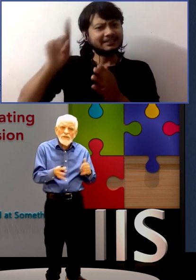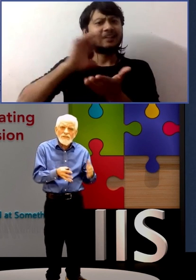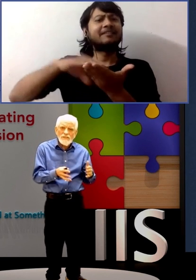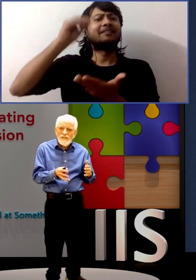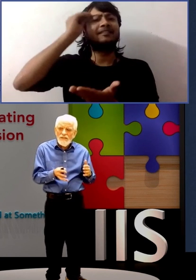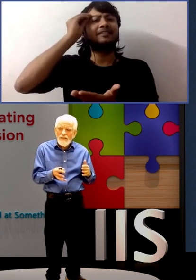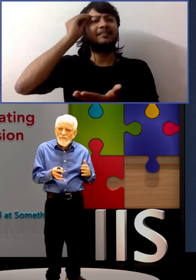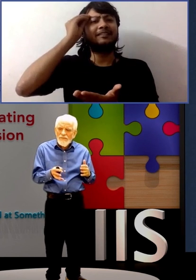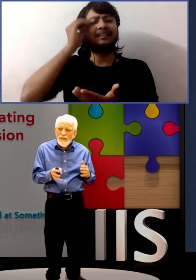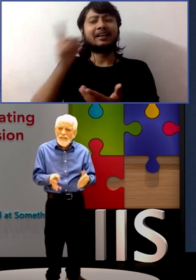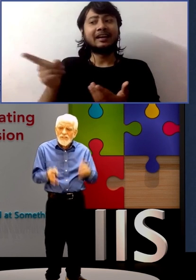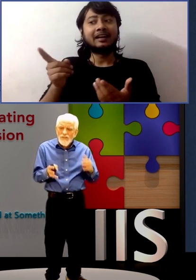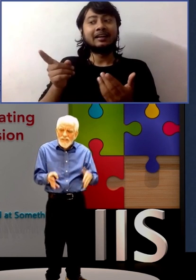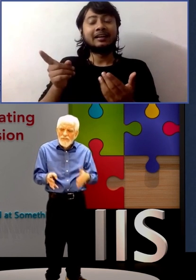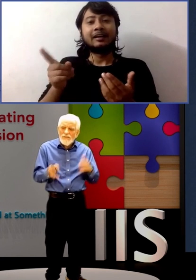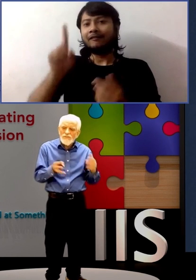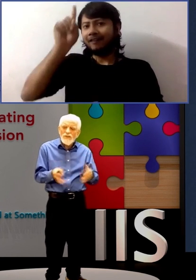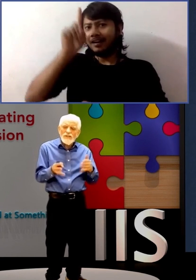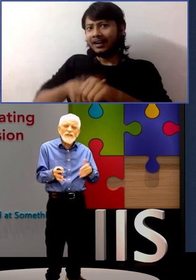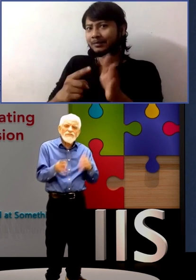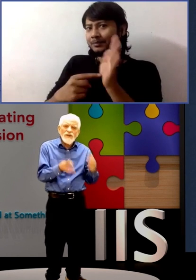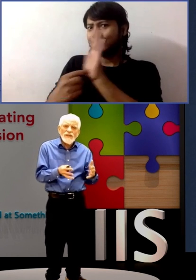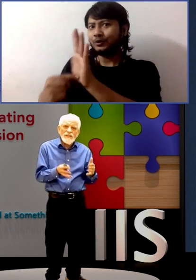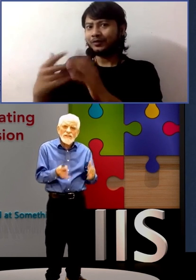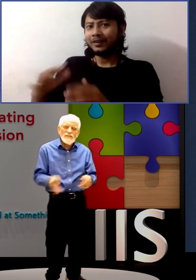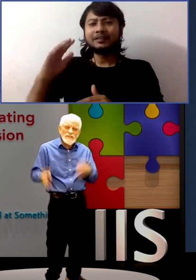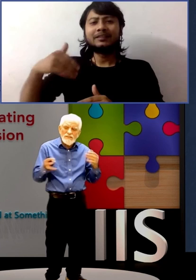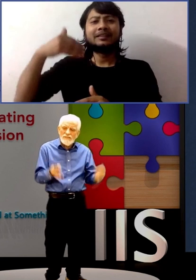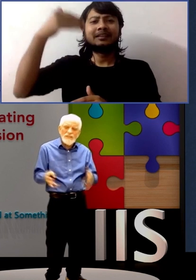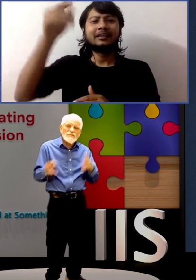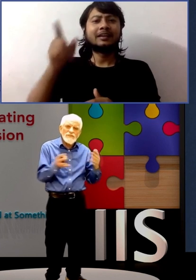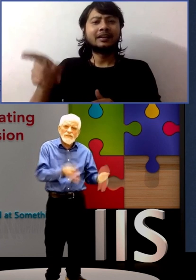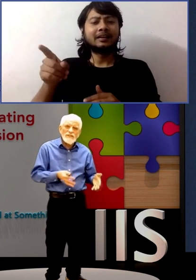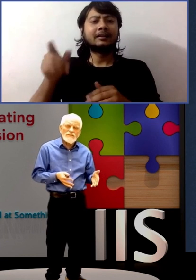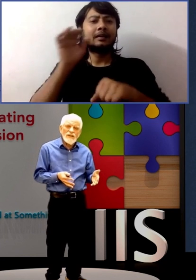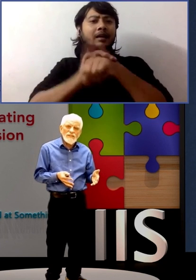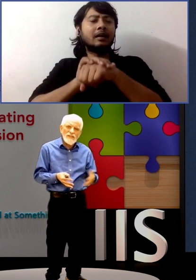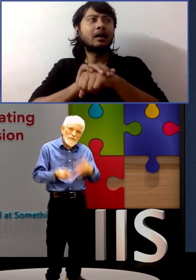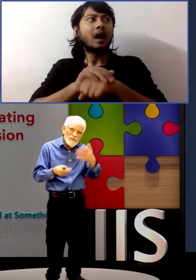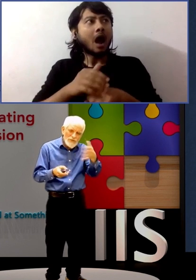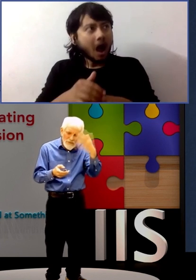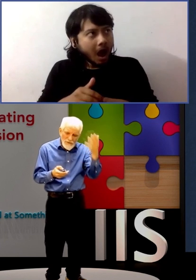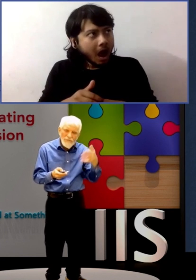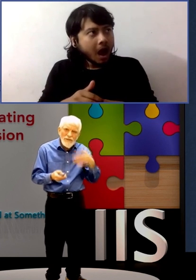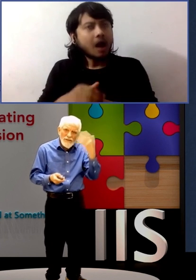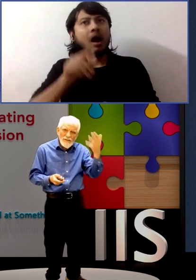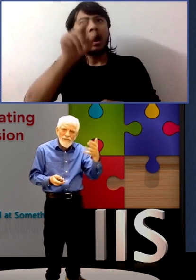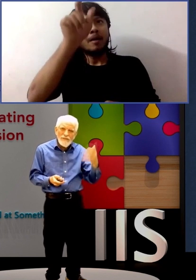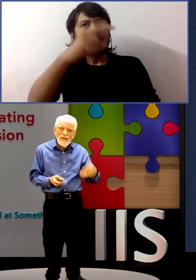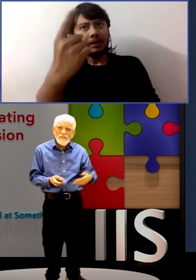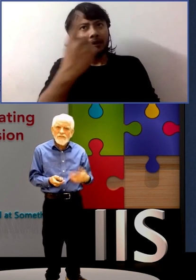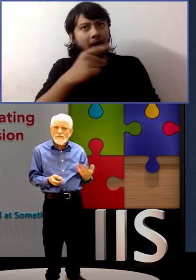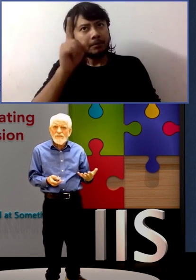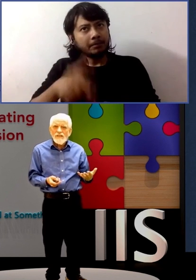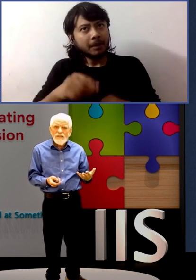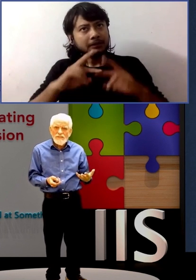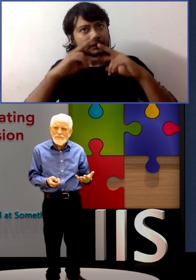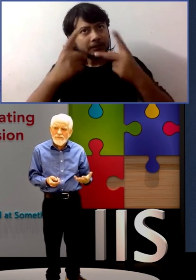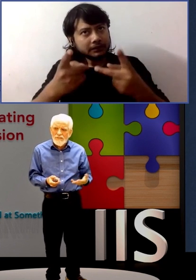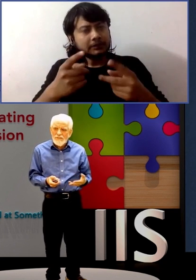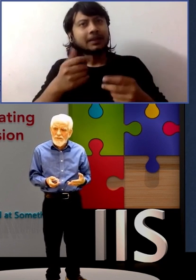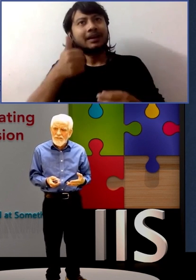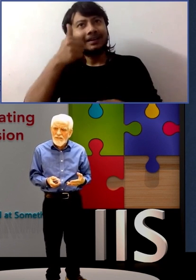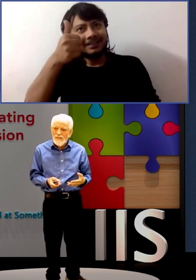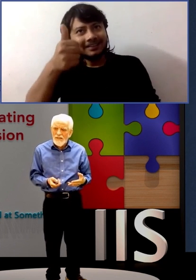situation and transfer his real-life training to a successful interaction, like we talked about, Neil, if comes across a